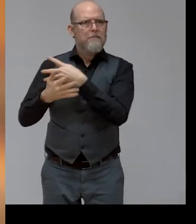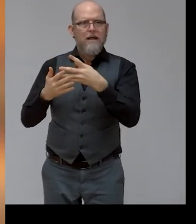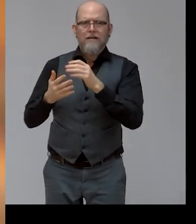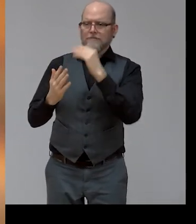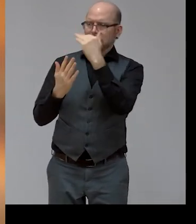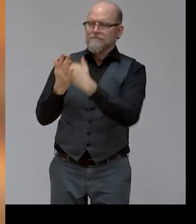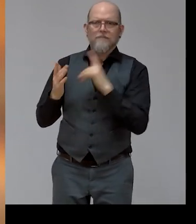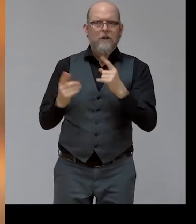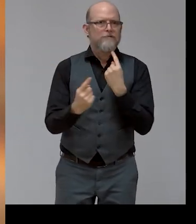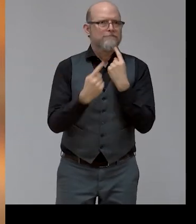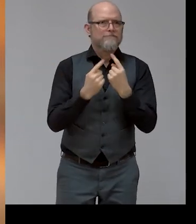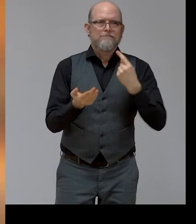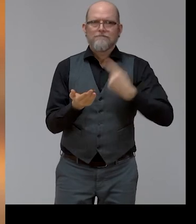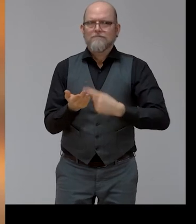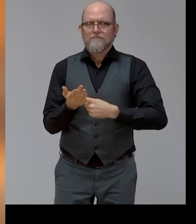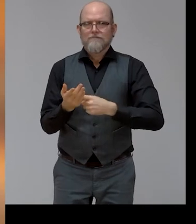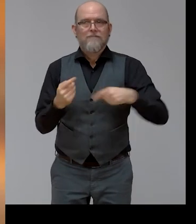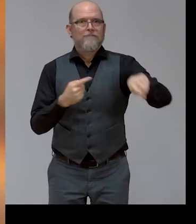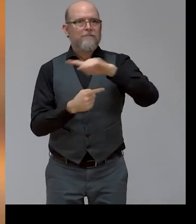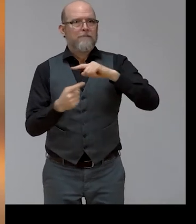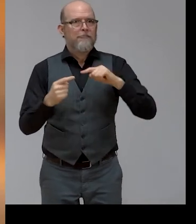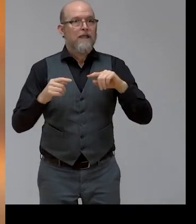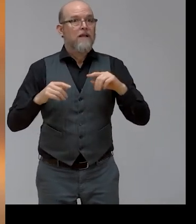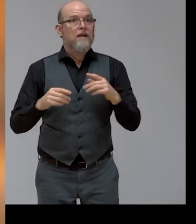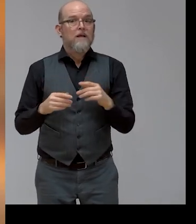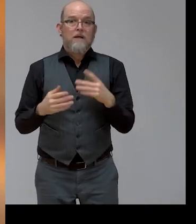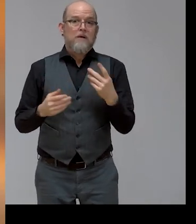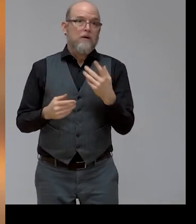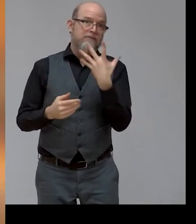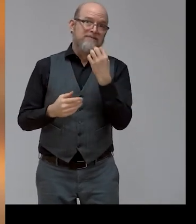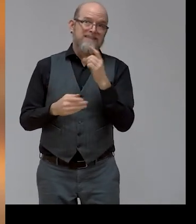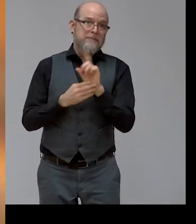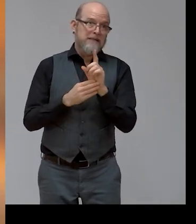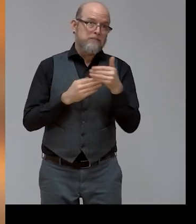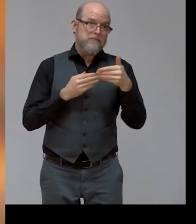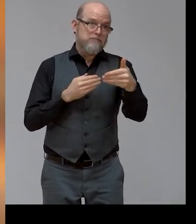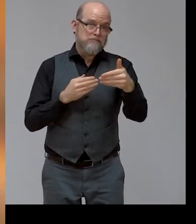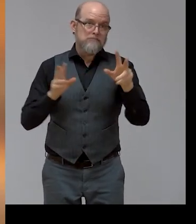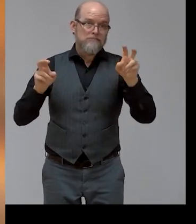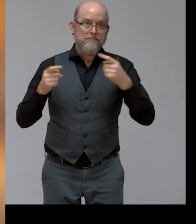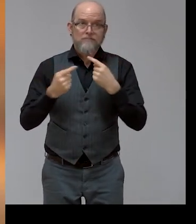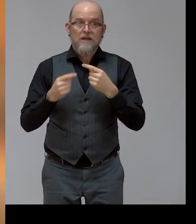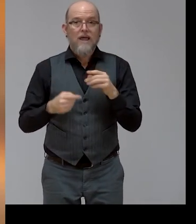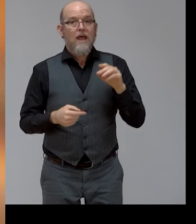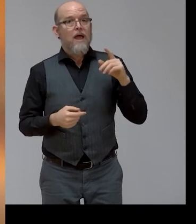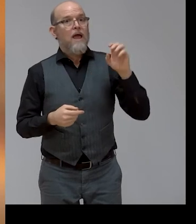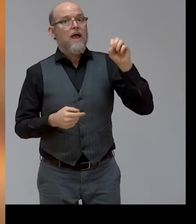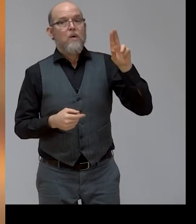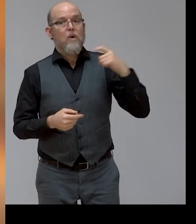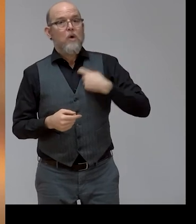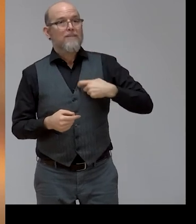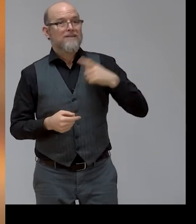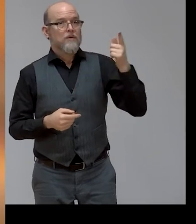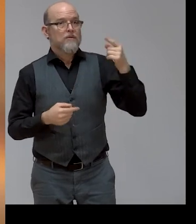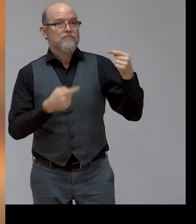We have with us the European Union Commissioner for Employment, Mr. Schmidt. We have a